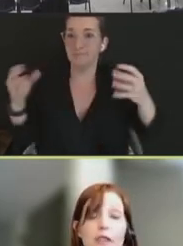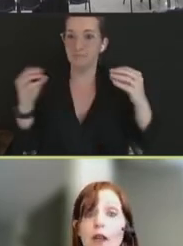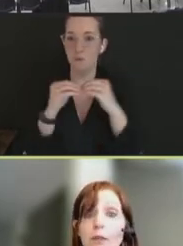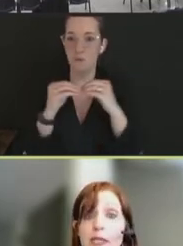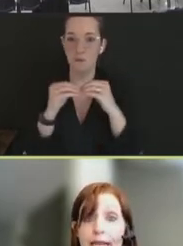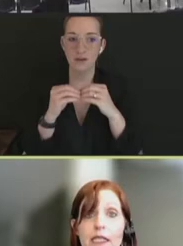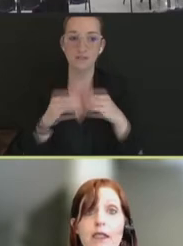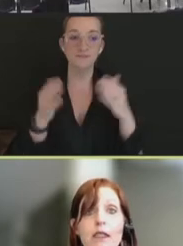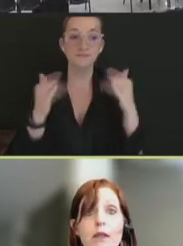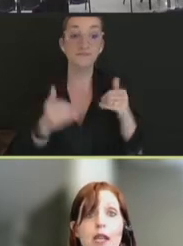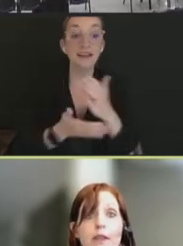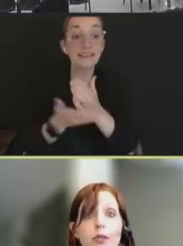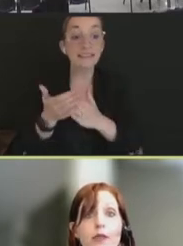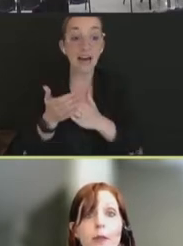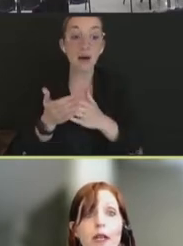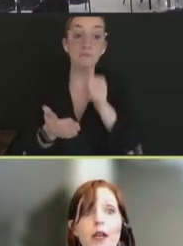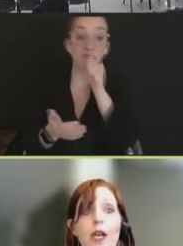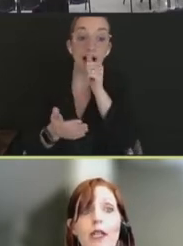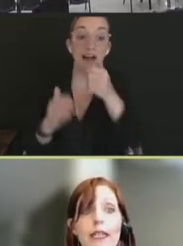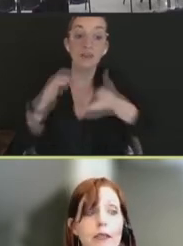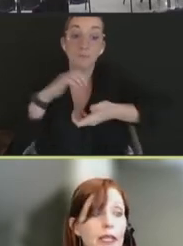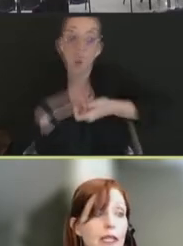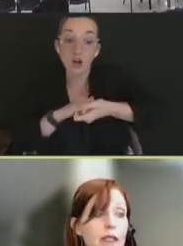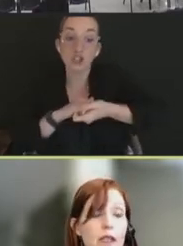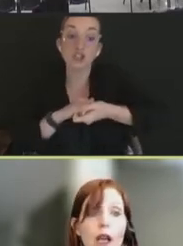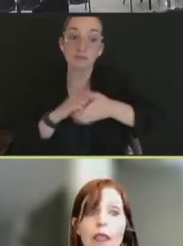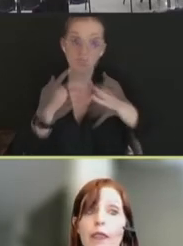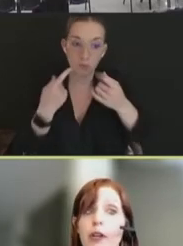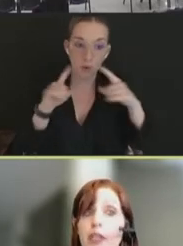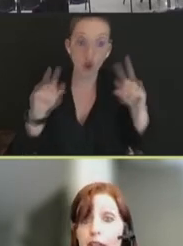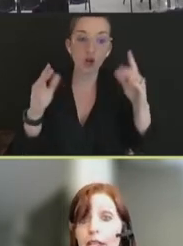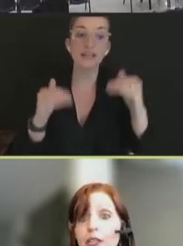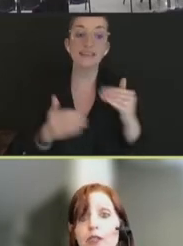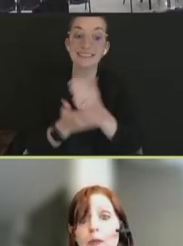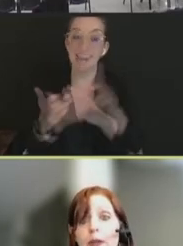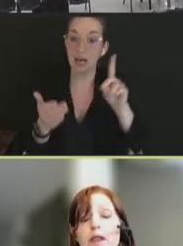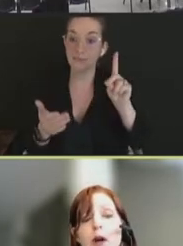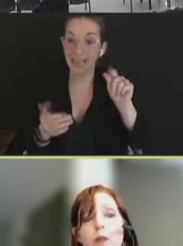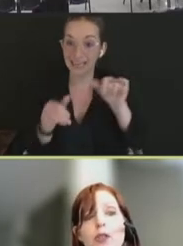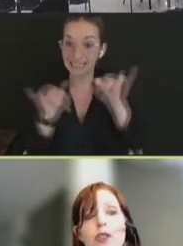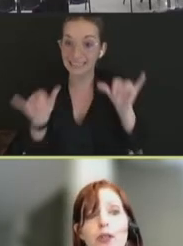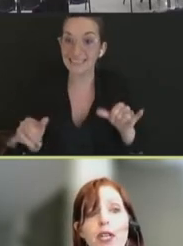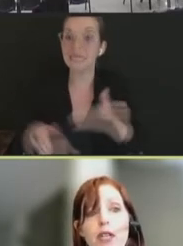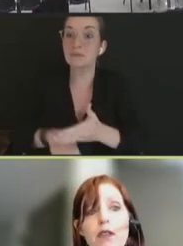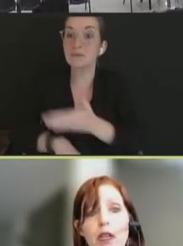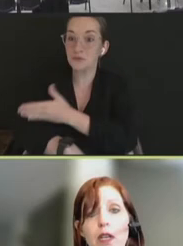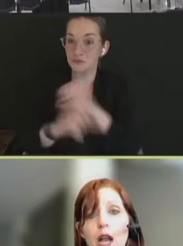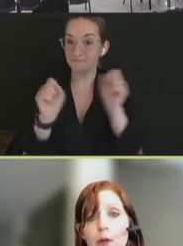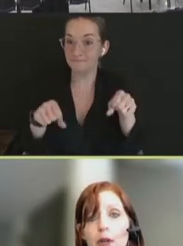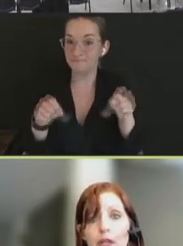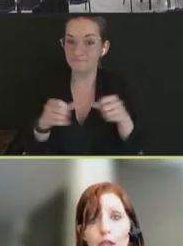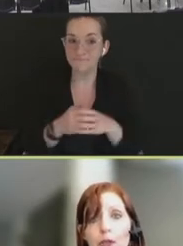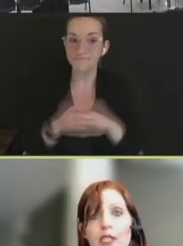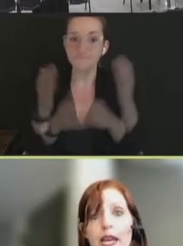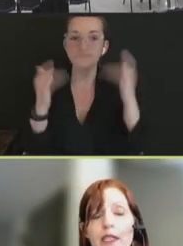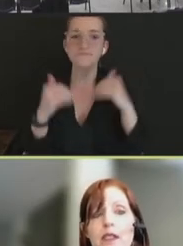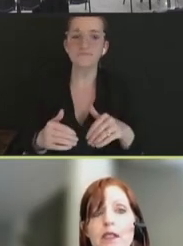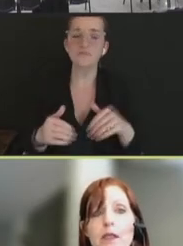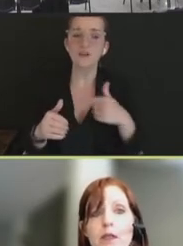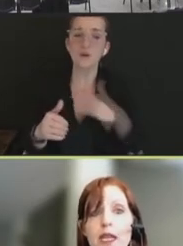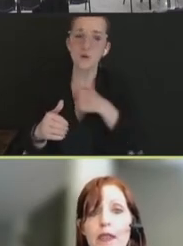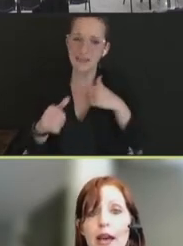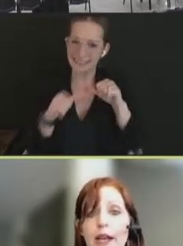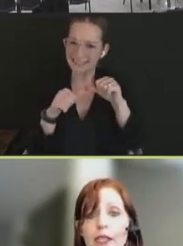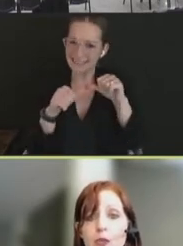working, some data systems have improvement. Click, please. There continue to be some opportunities, and I would include data